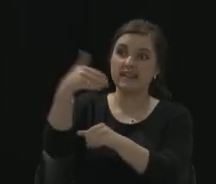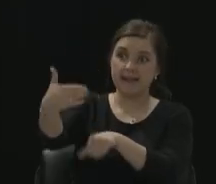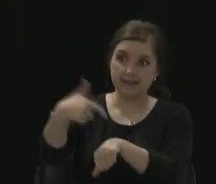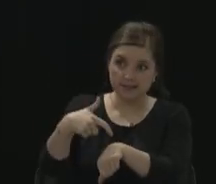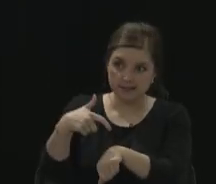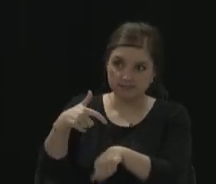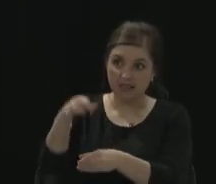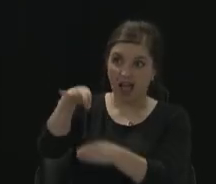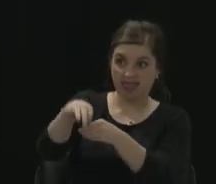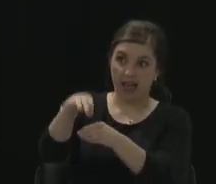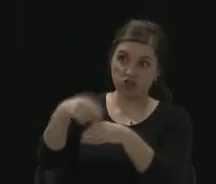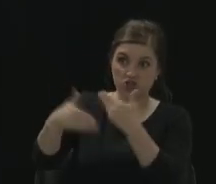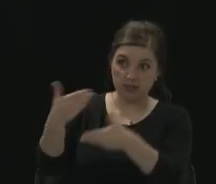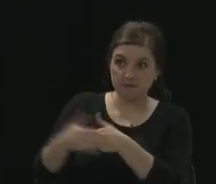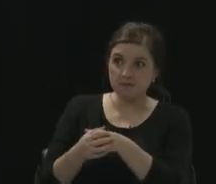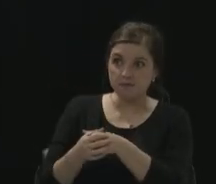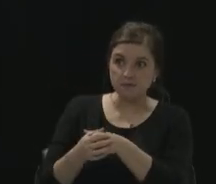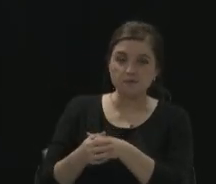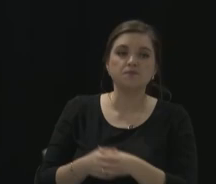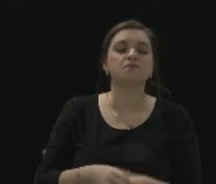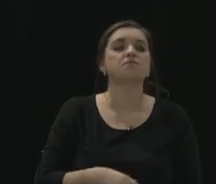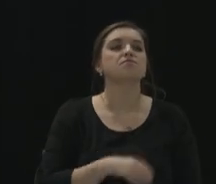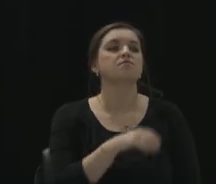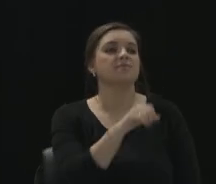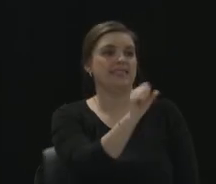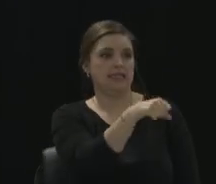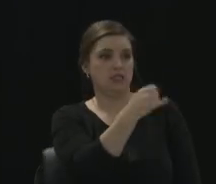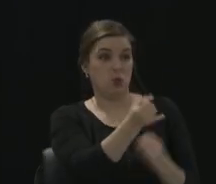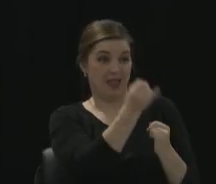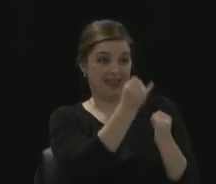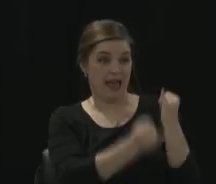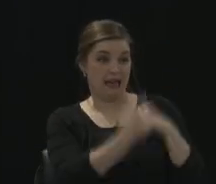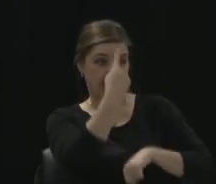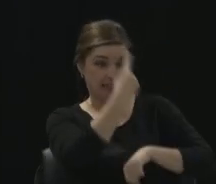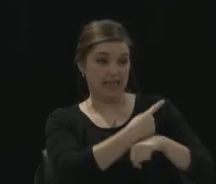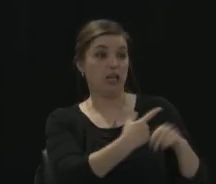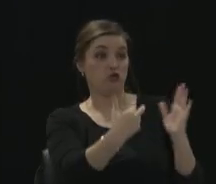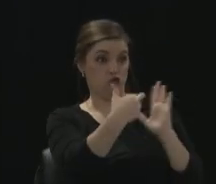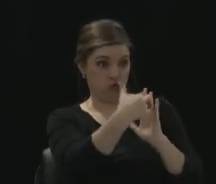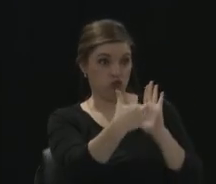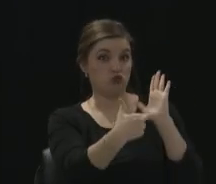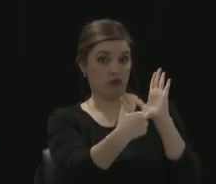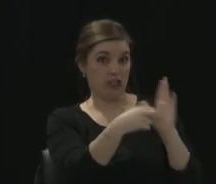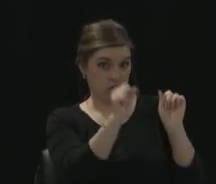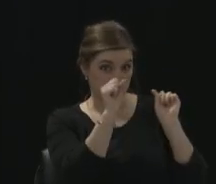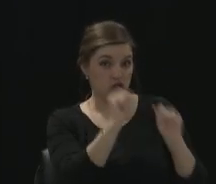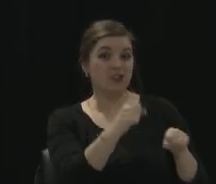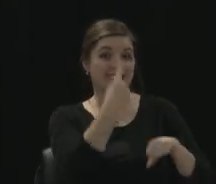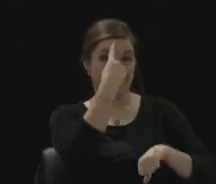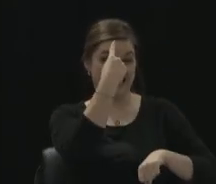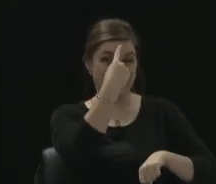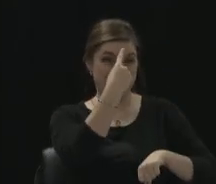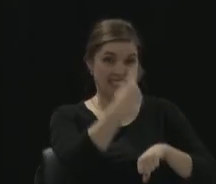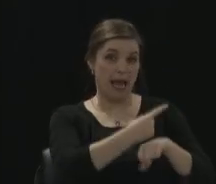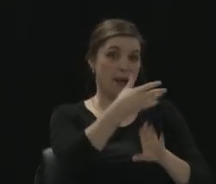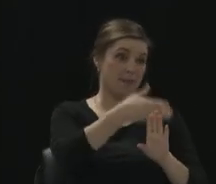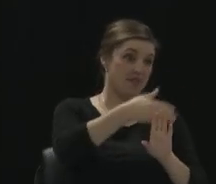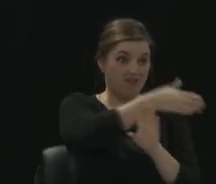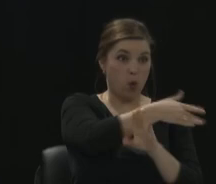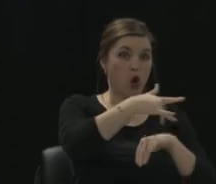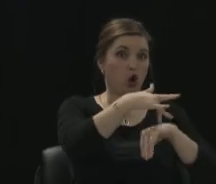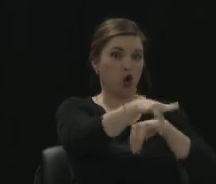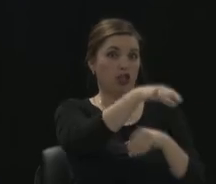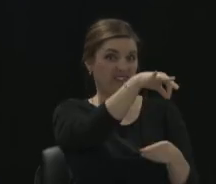Yes. Yes. The last day to register is the day before the first day of early voting. So, for this May election,